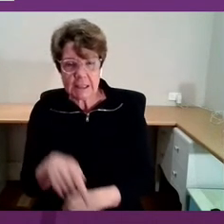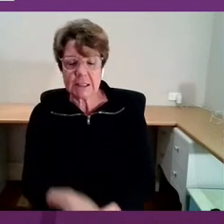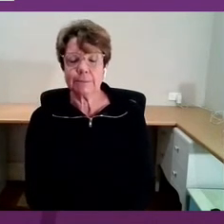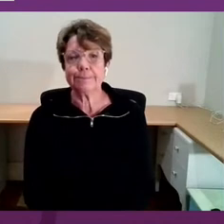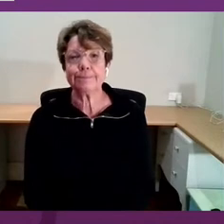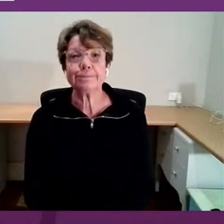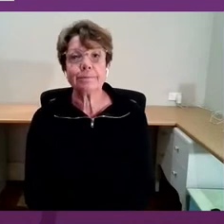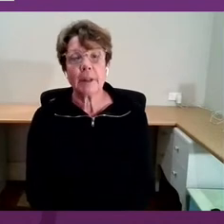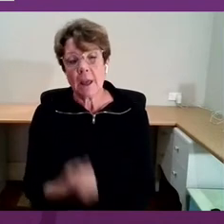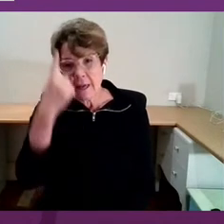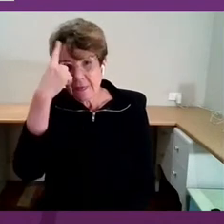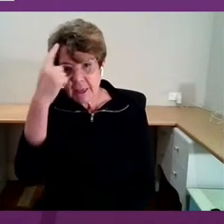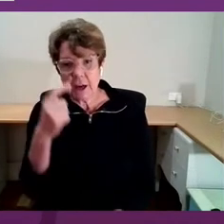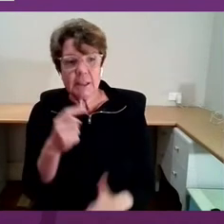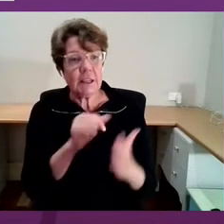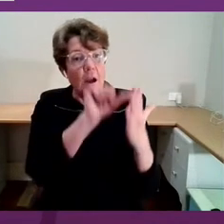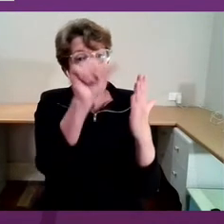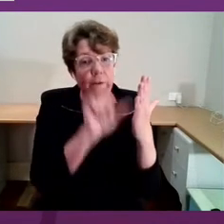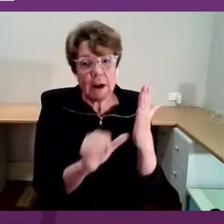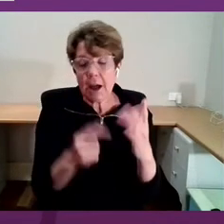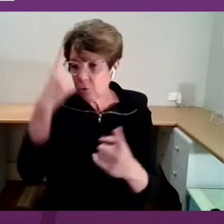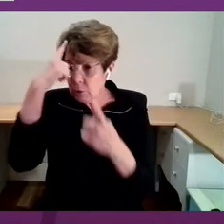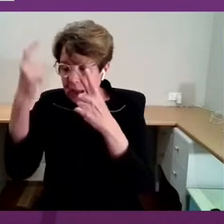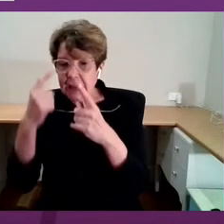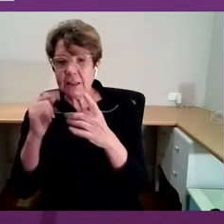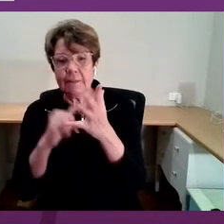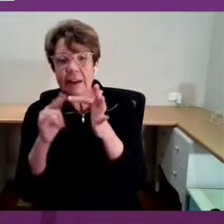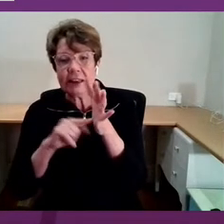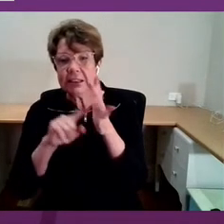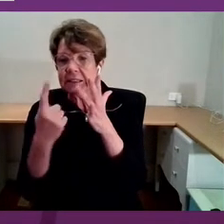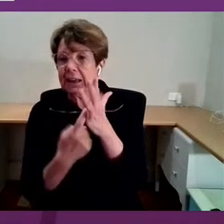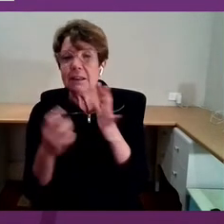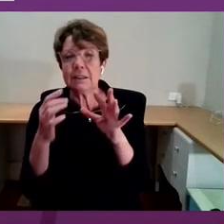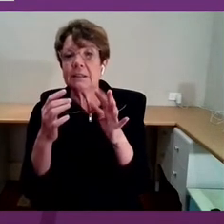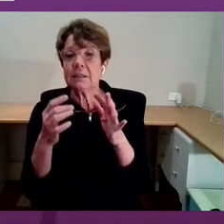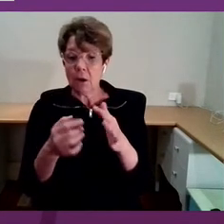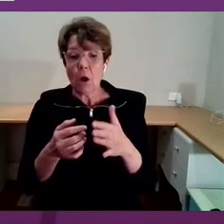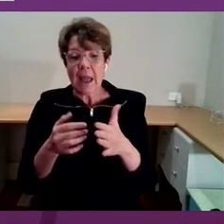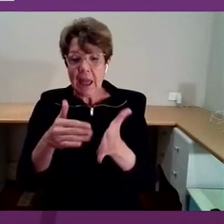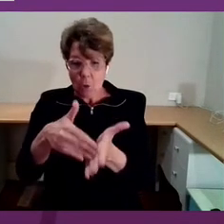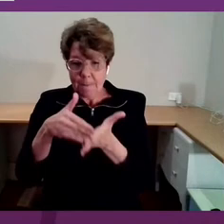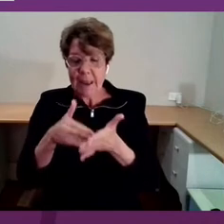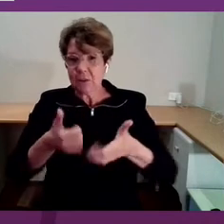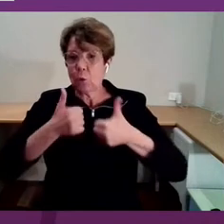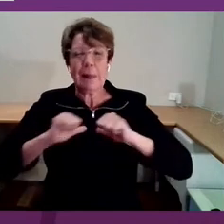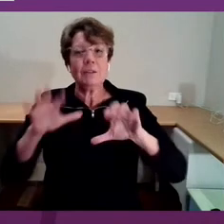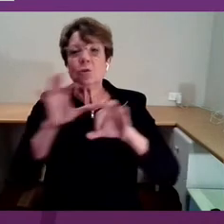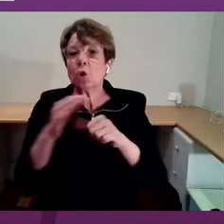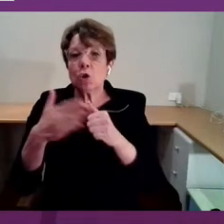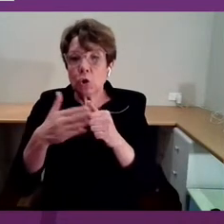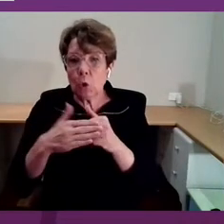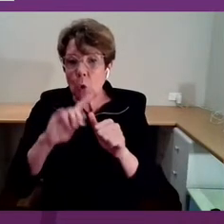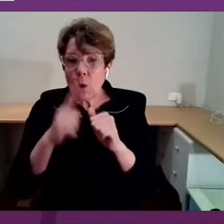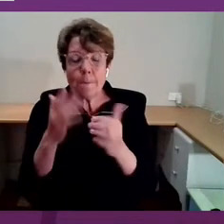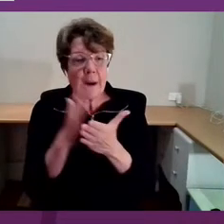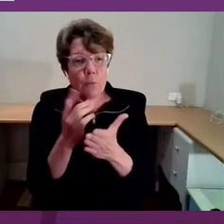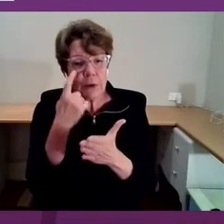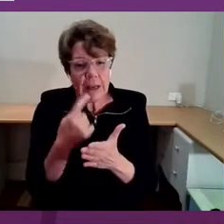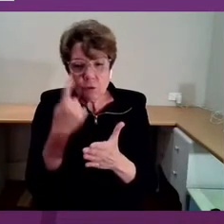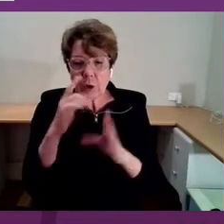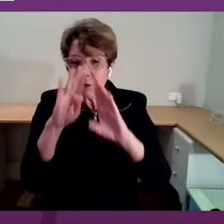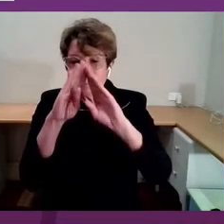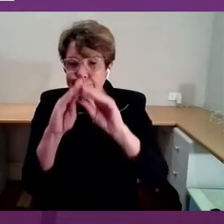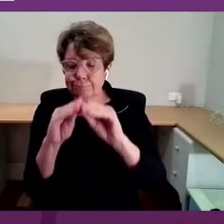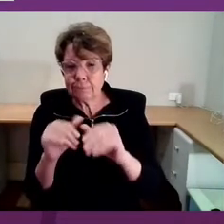creative sectors helping us to heal isn't new. And from those tiny productions helping to ease the trauma of battle to that huge